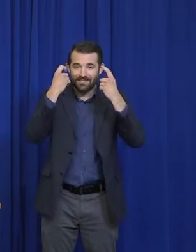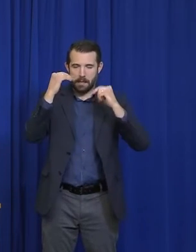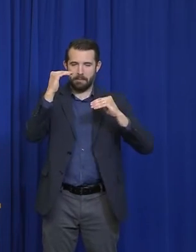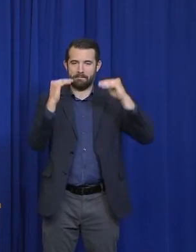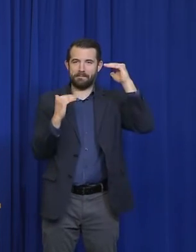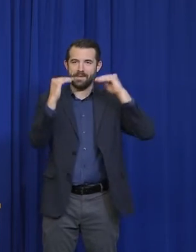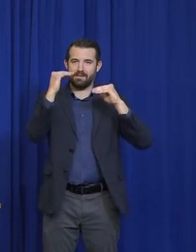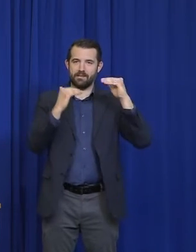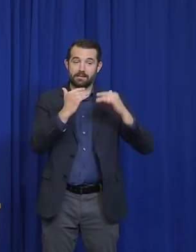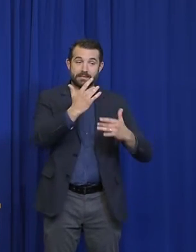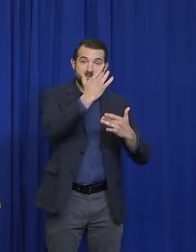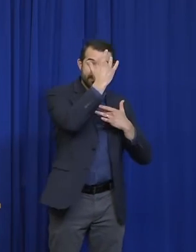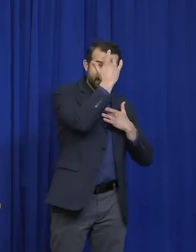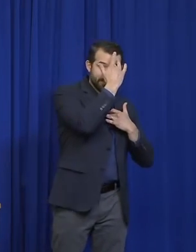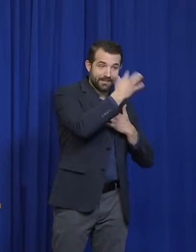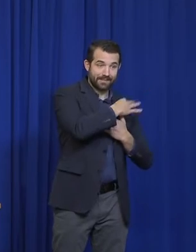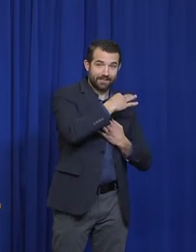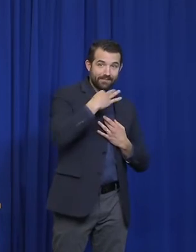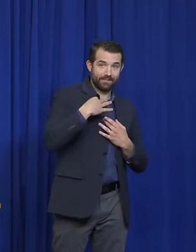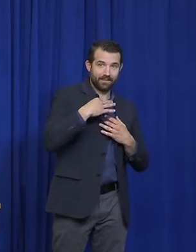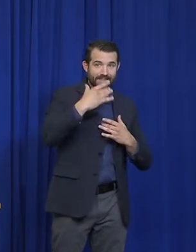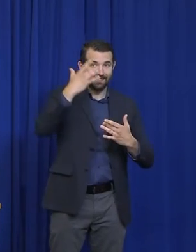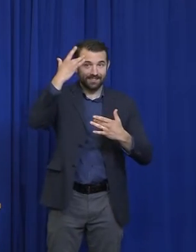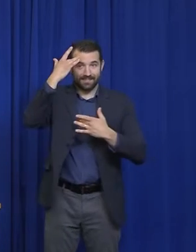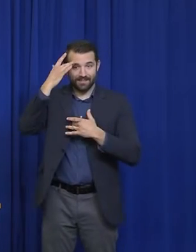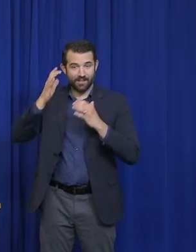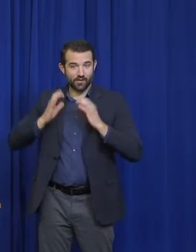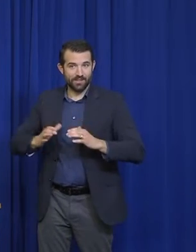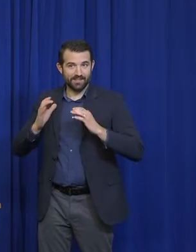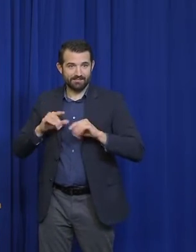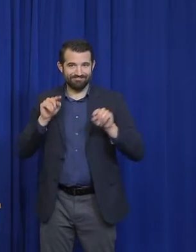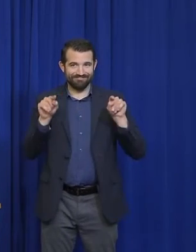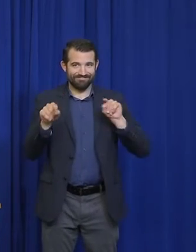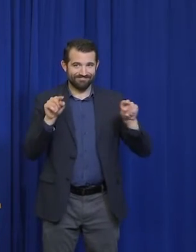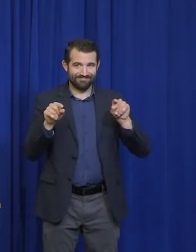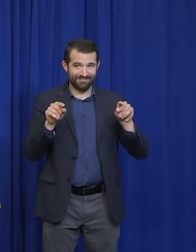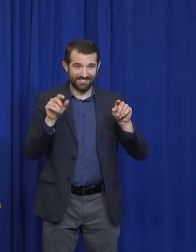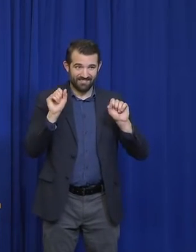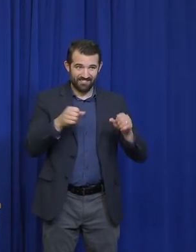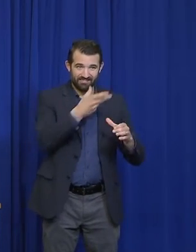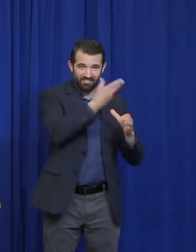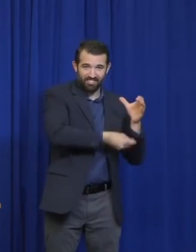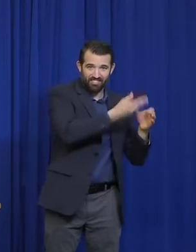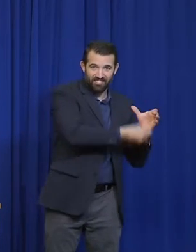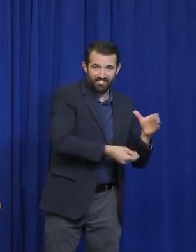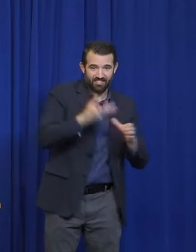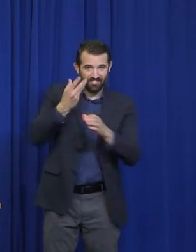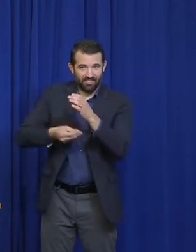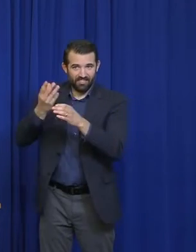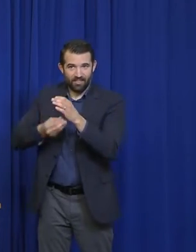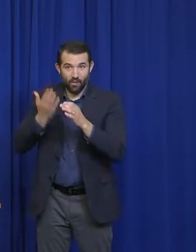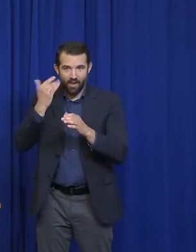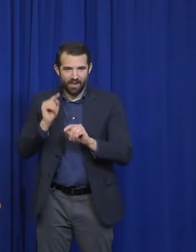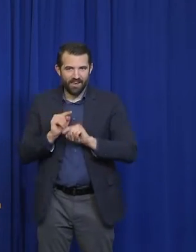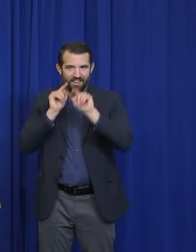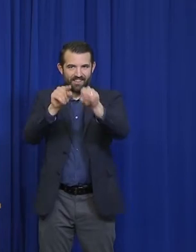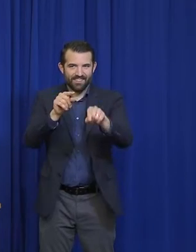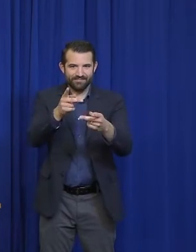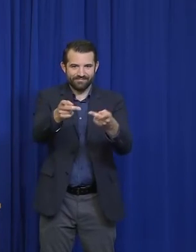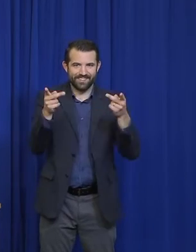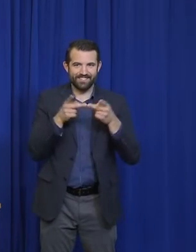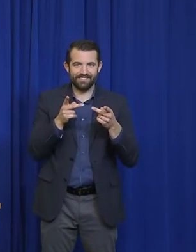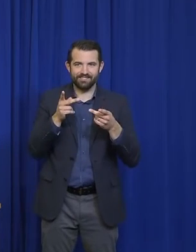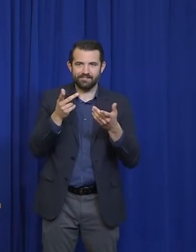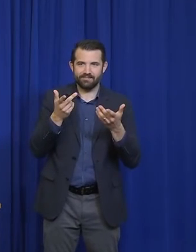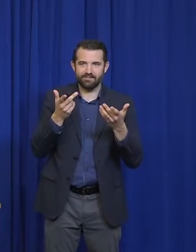to get sick or to die because of contact at your facility. That's the balancing act here, and we are